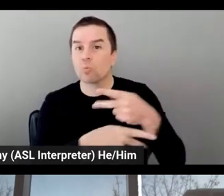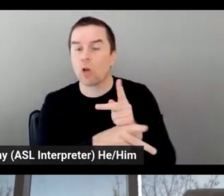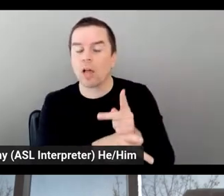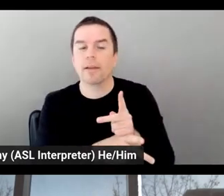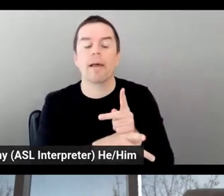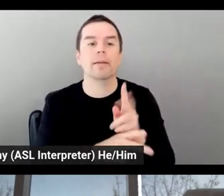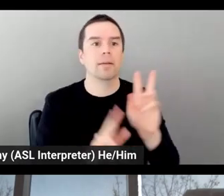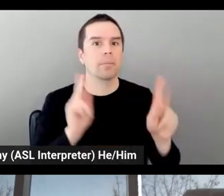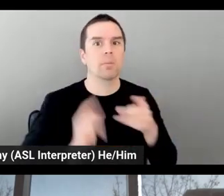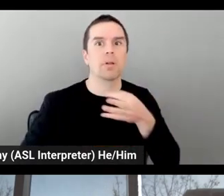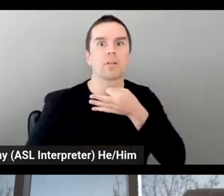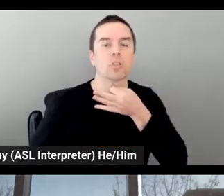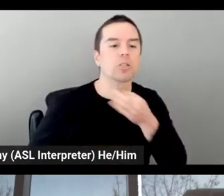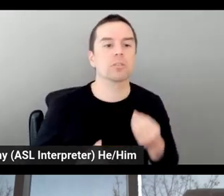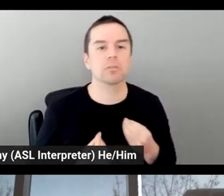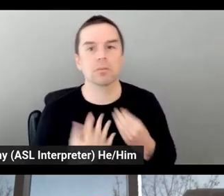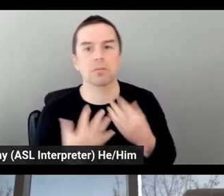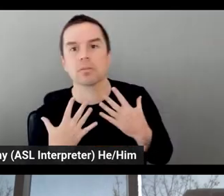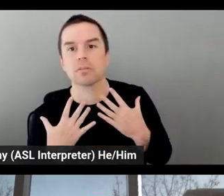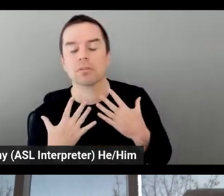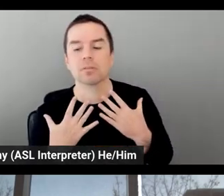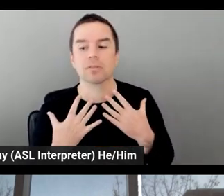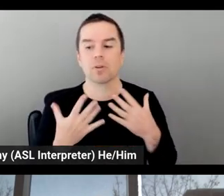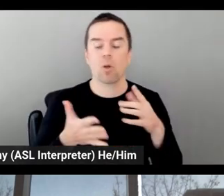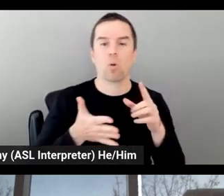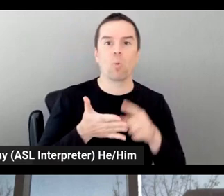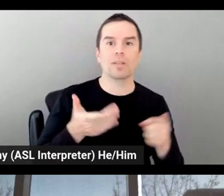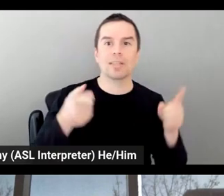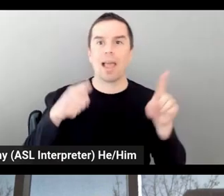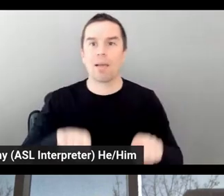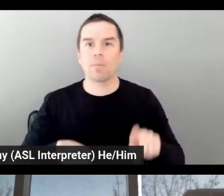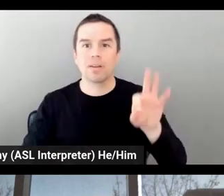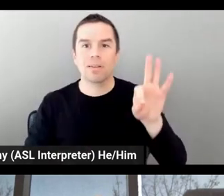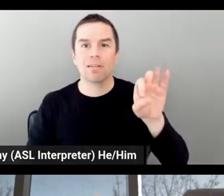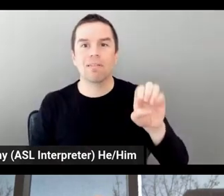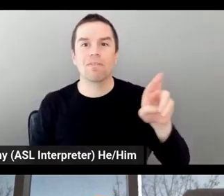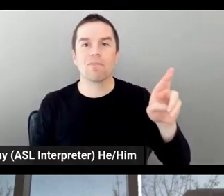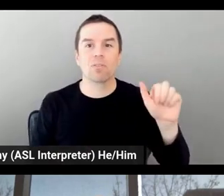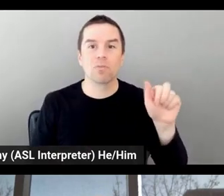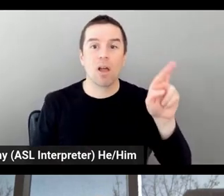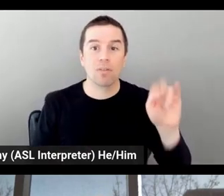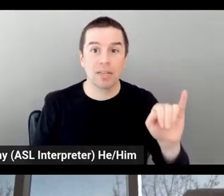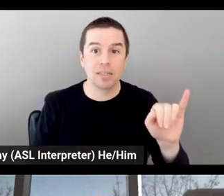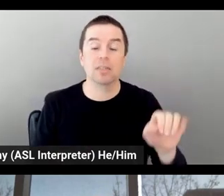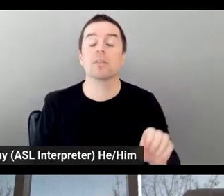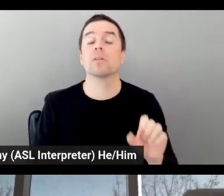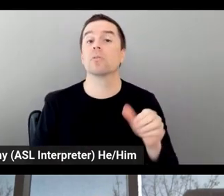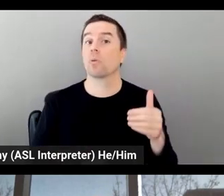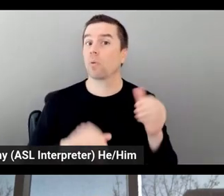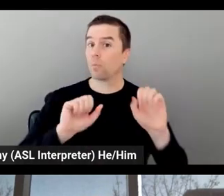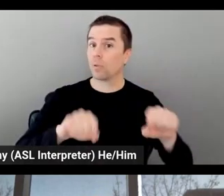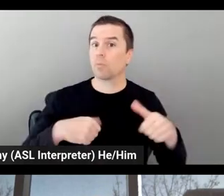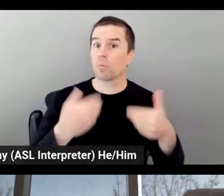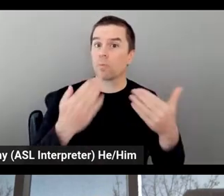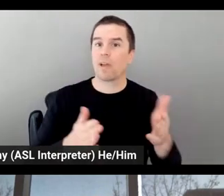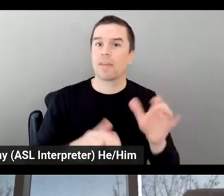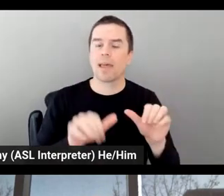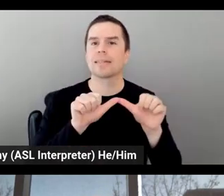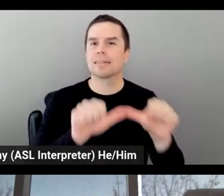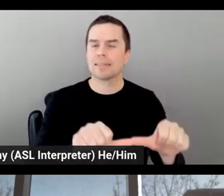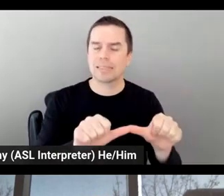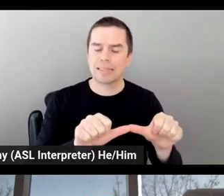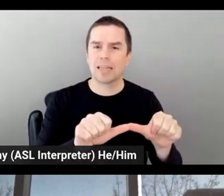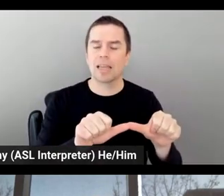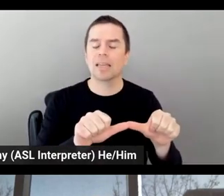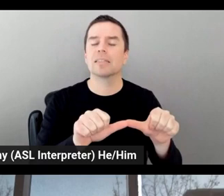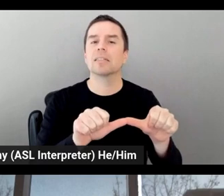world. And so being able to provide that consistent experience without a management overhead or a very minimal management overhead was also